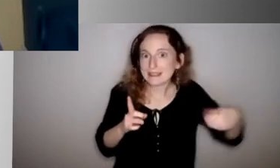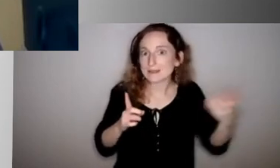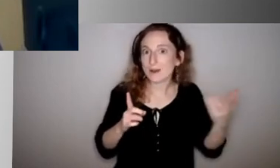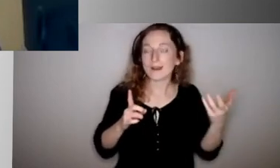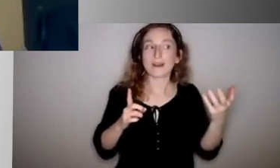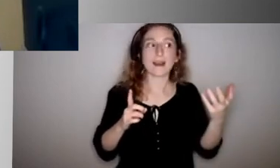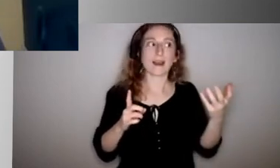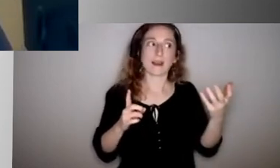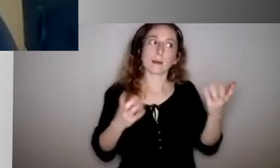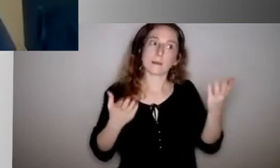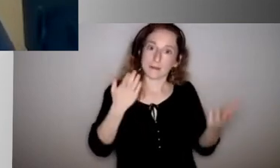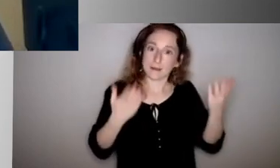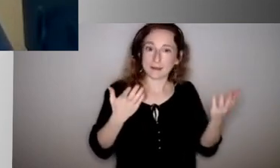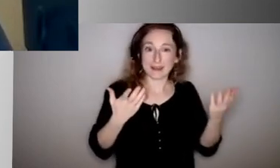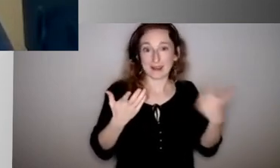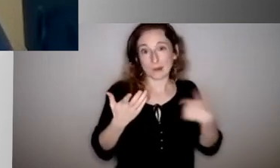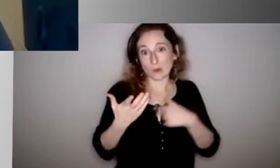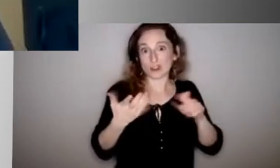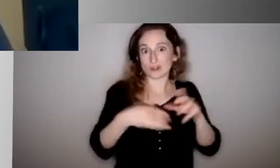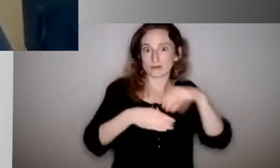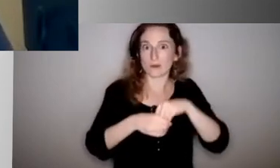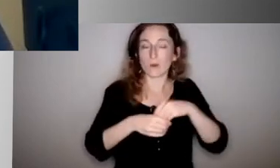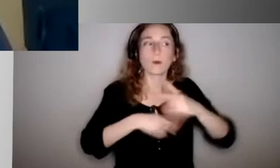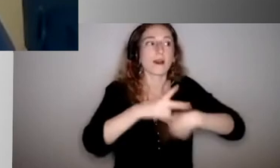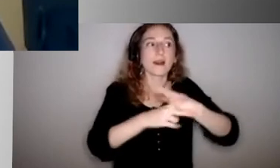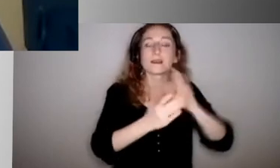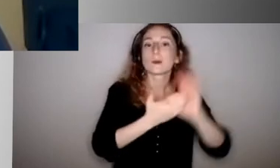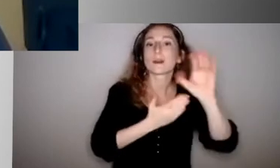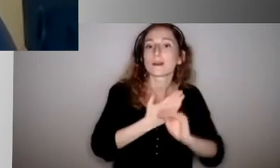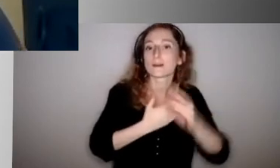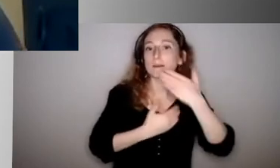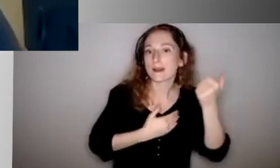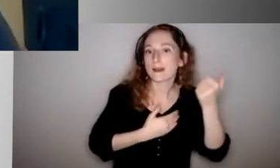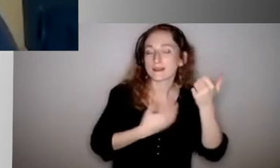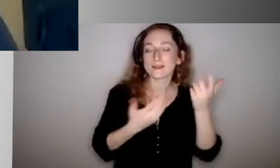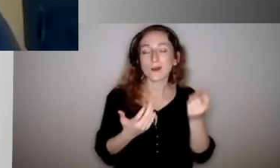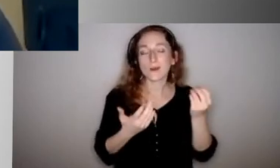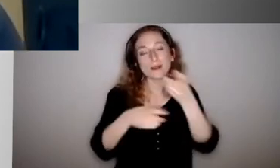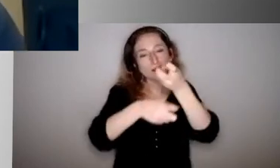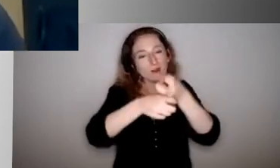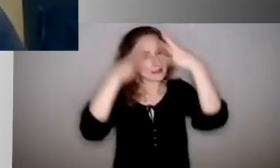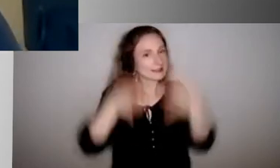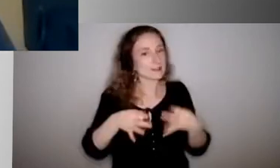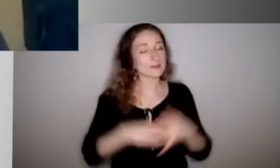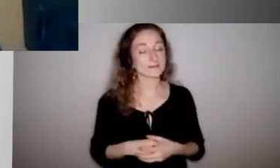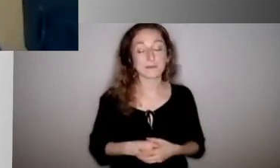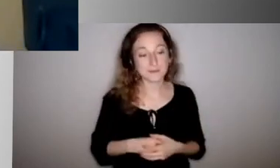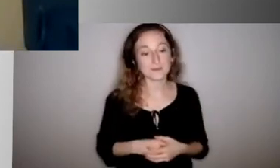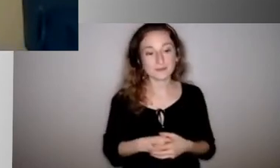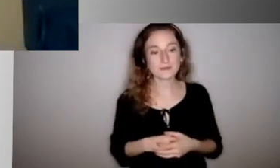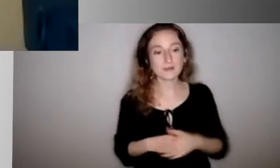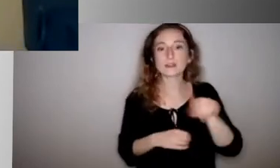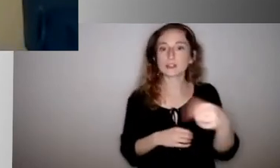curriculum would be the best for the child? And it is a hard decision to make for anybody. And, you know, just being really